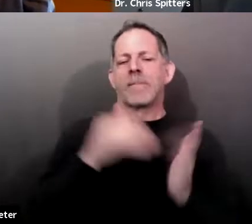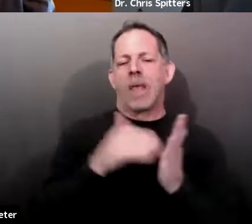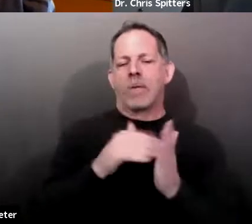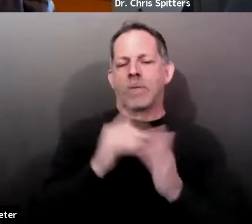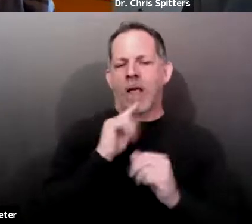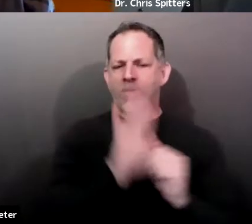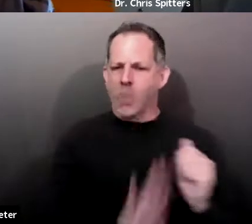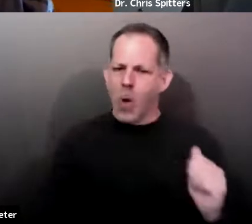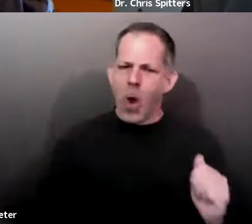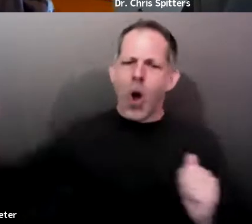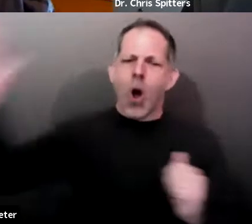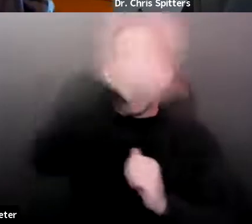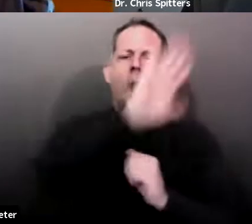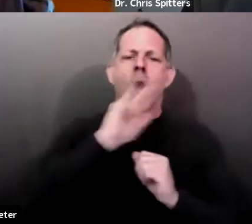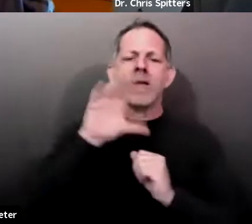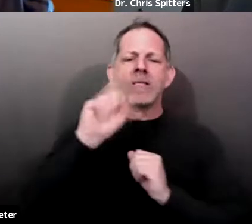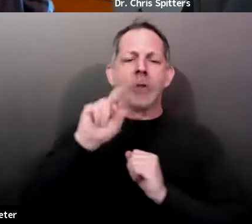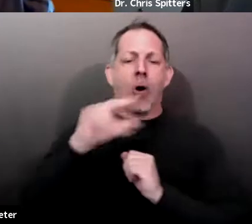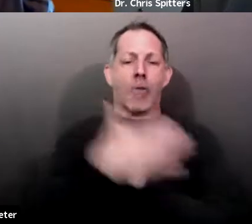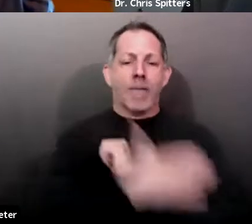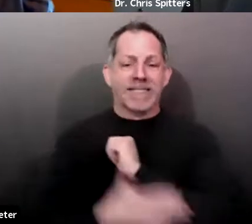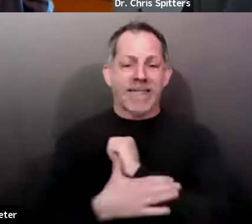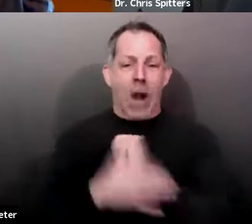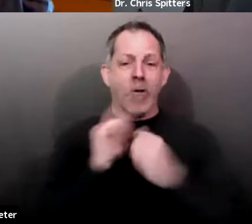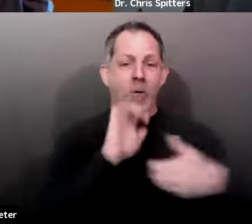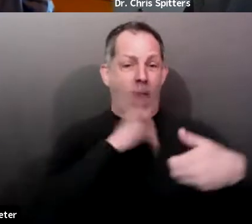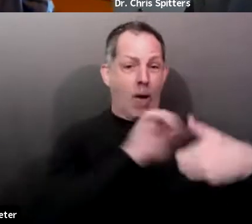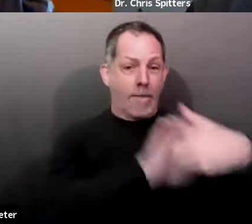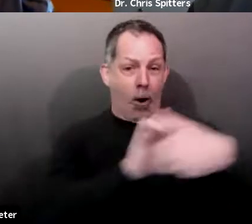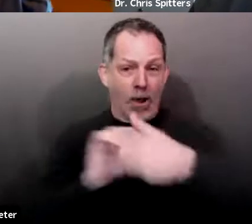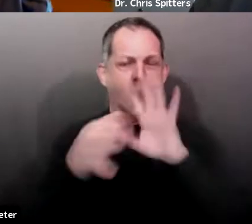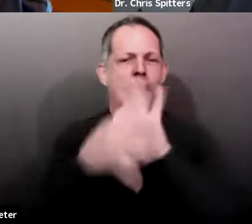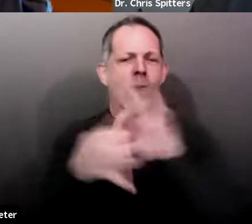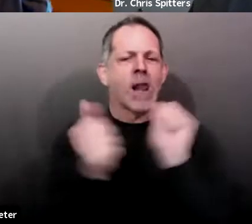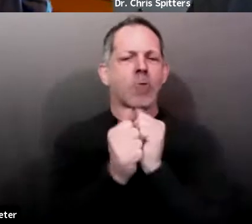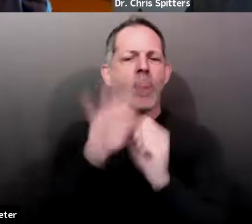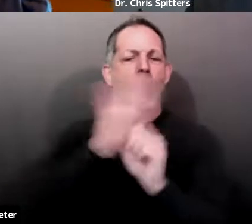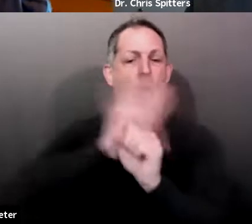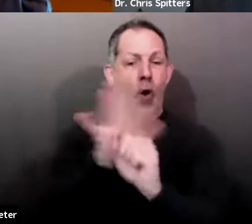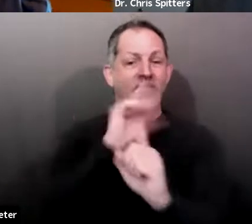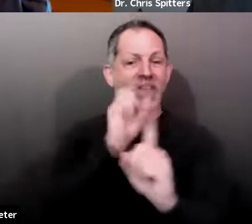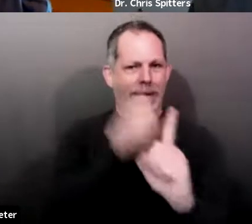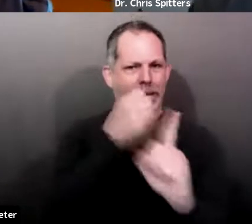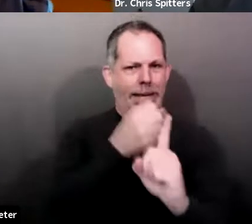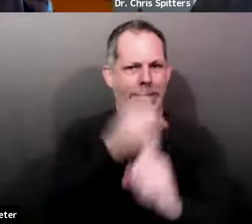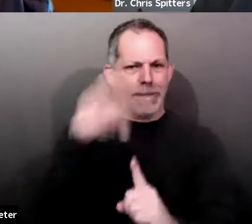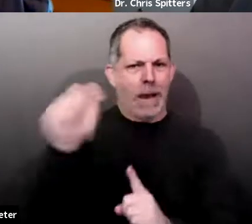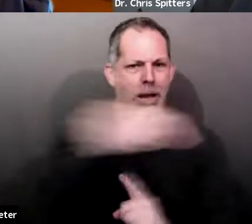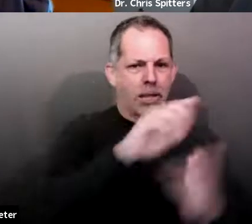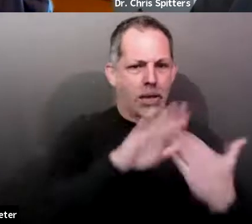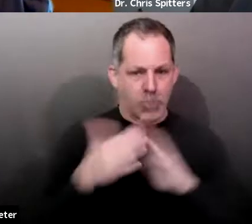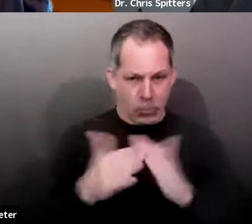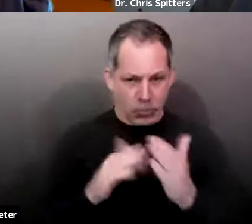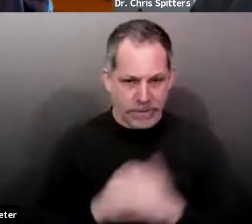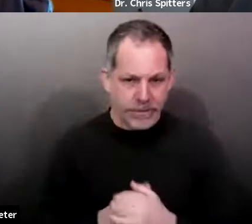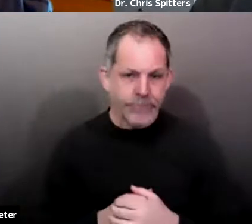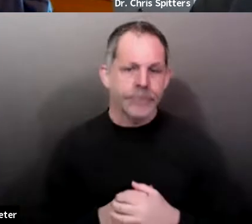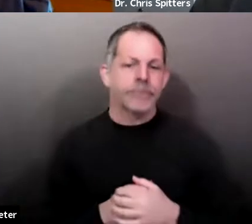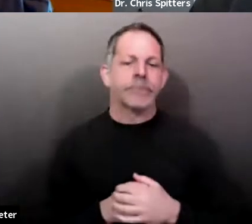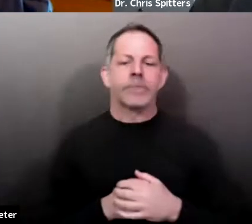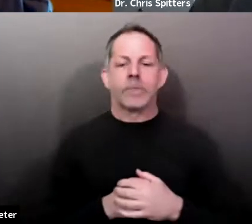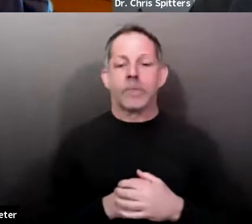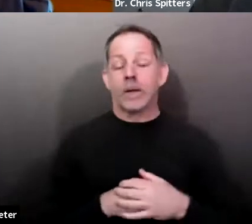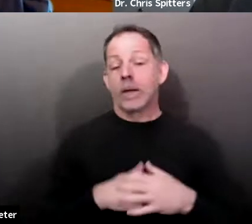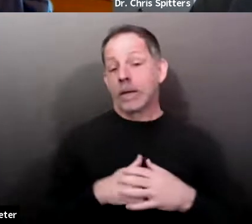areas that COVID is affecting our families and our communities and their businesses. So, we'll just keep going